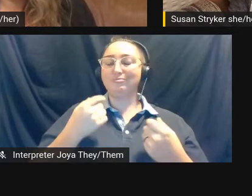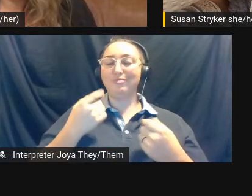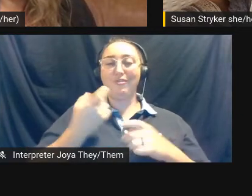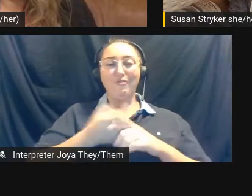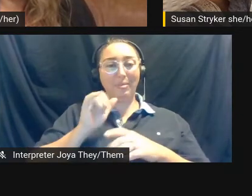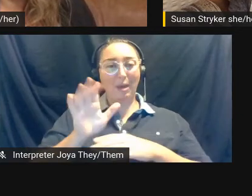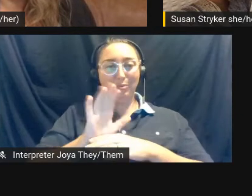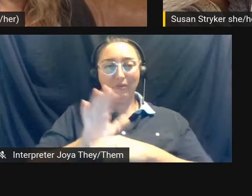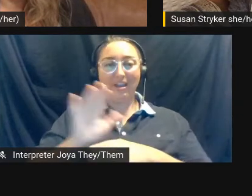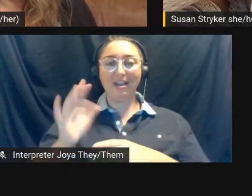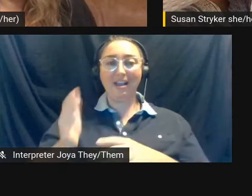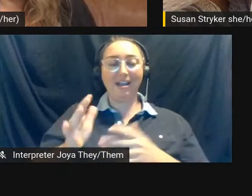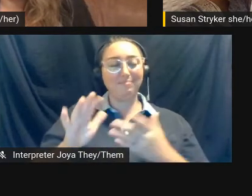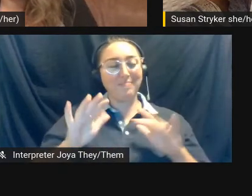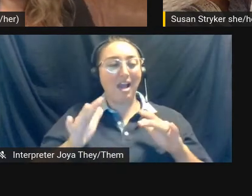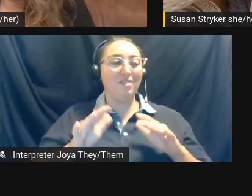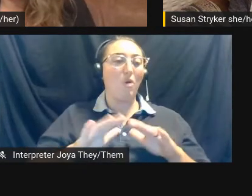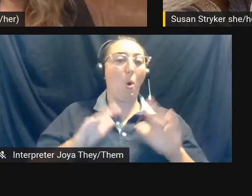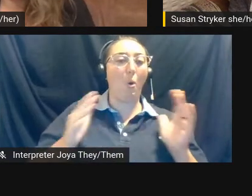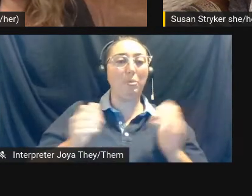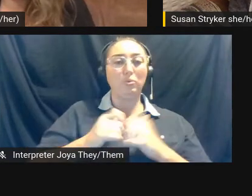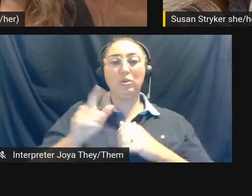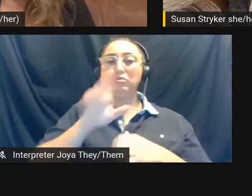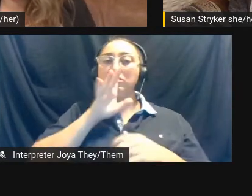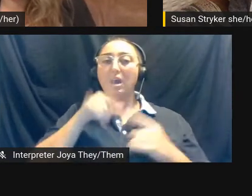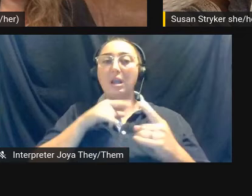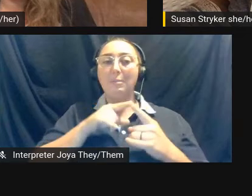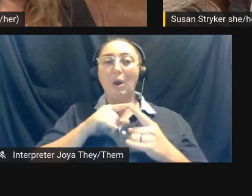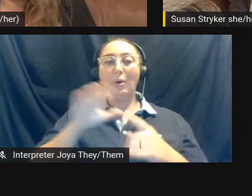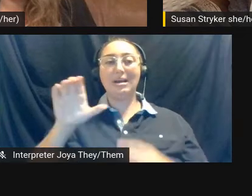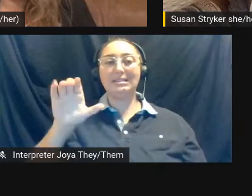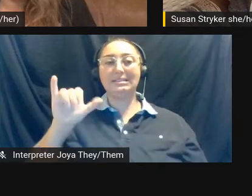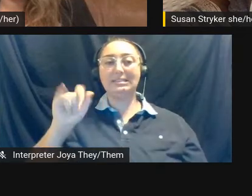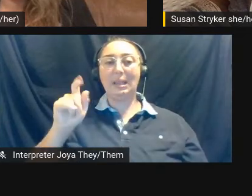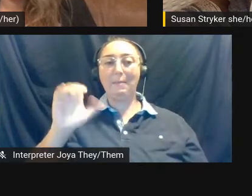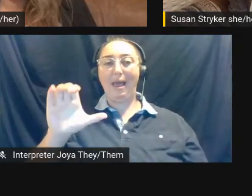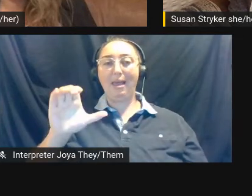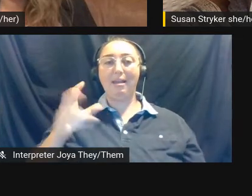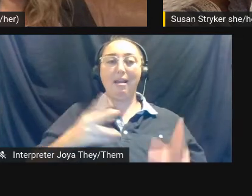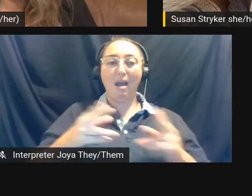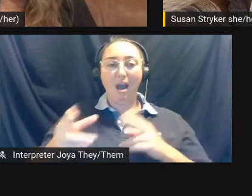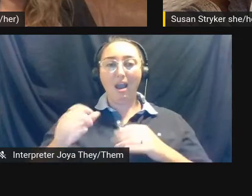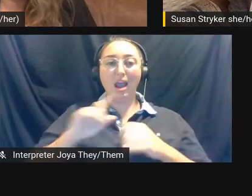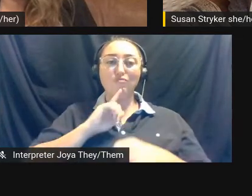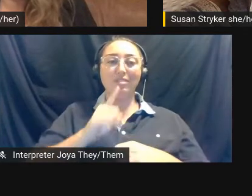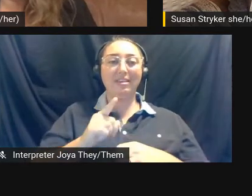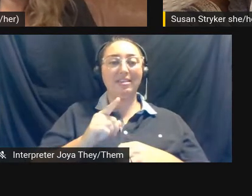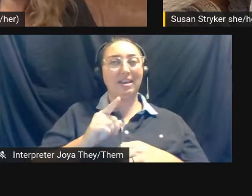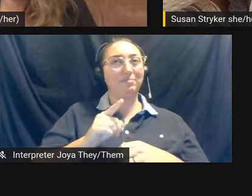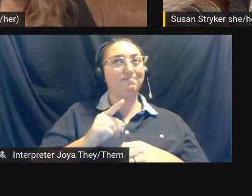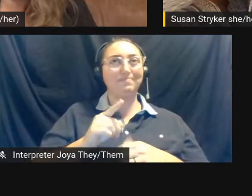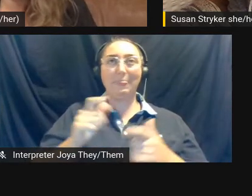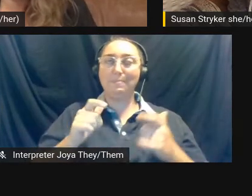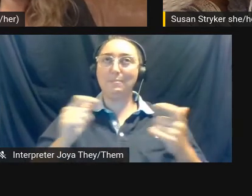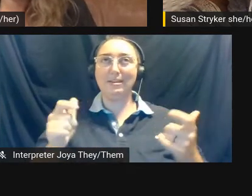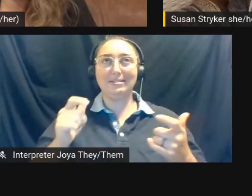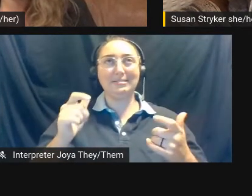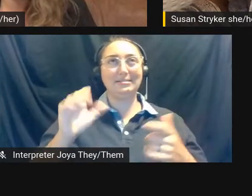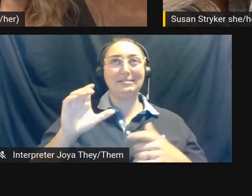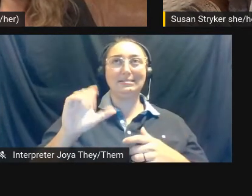does kind of open with you talking about like the cinematic cut and kind of the heaviest like cinematic theory